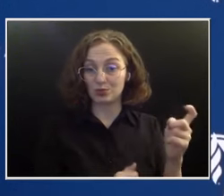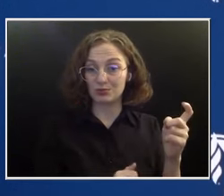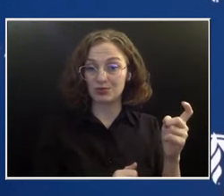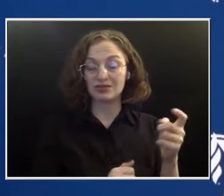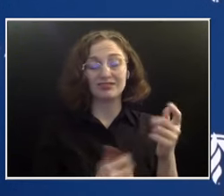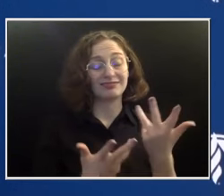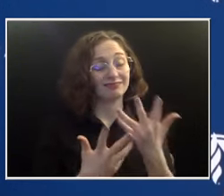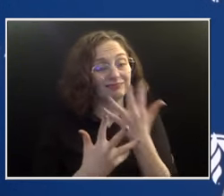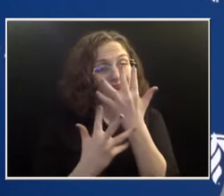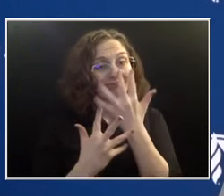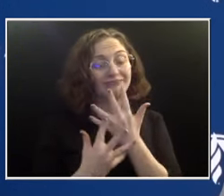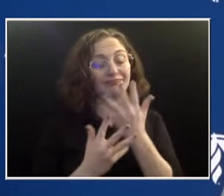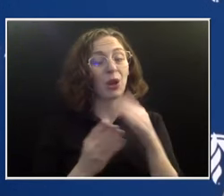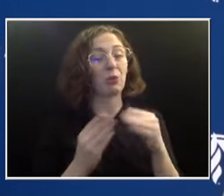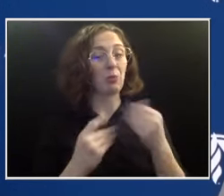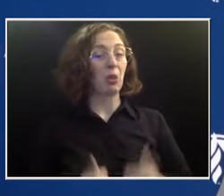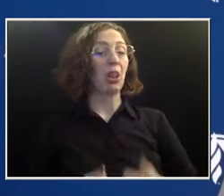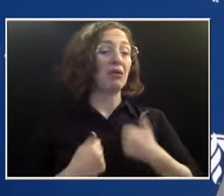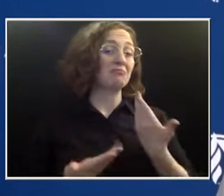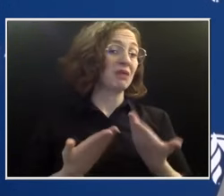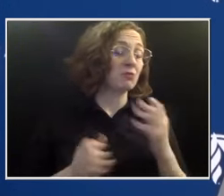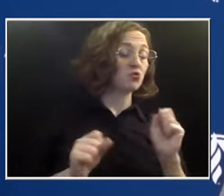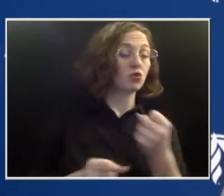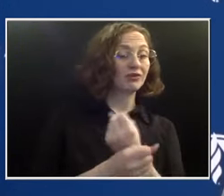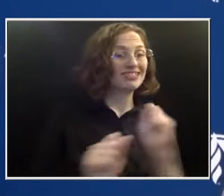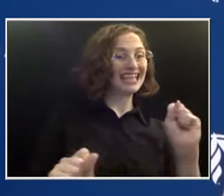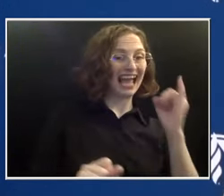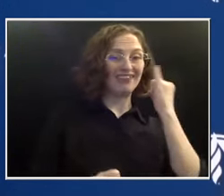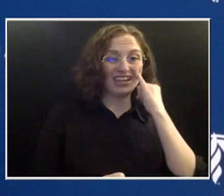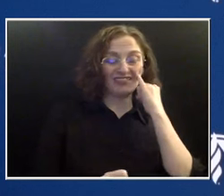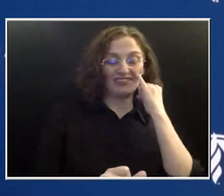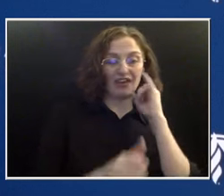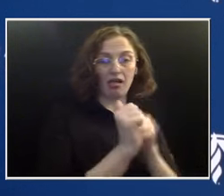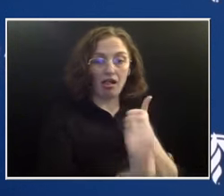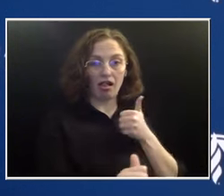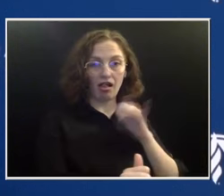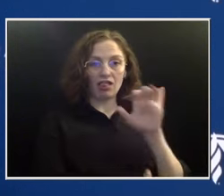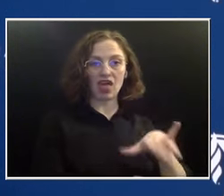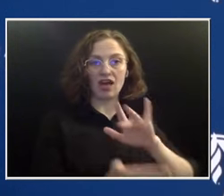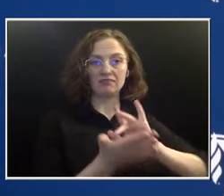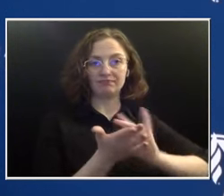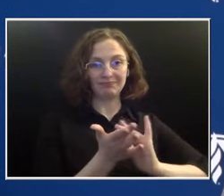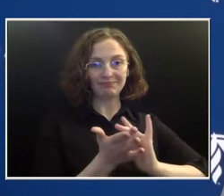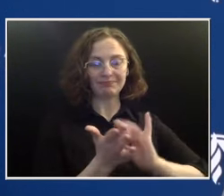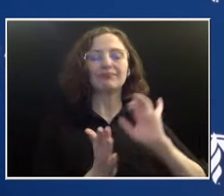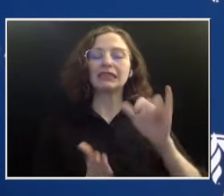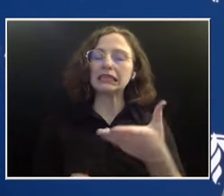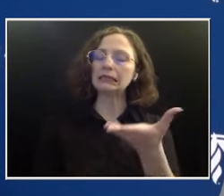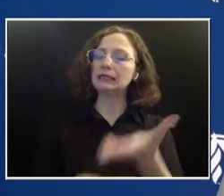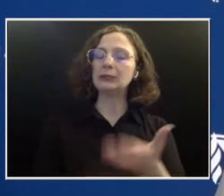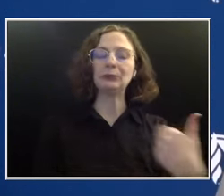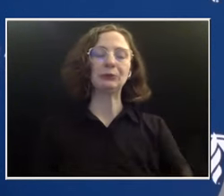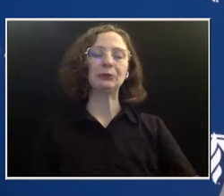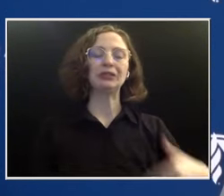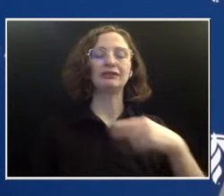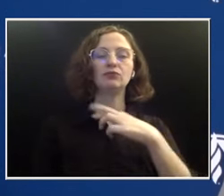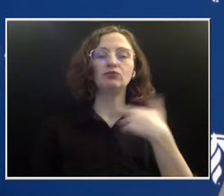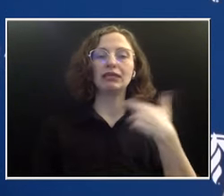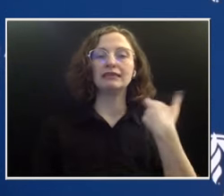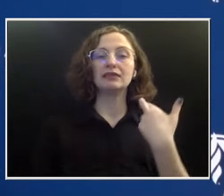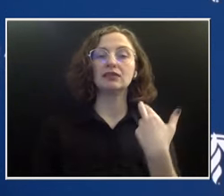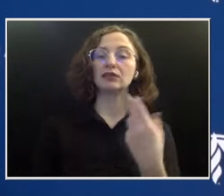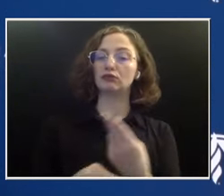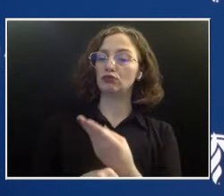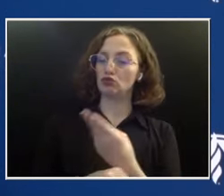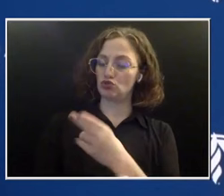could have been saved if not using that drug. But I think this does, again, illustrate the risk of using drugs for one thing that are really meant for